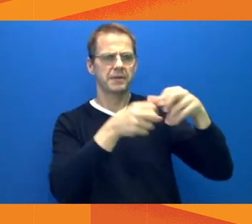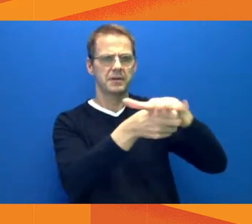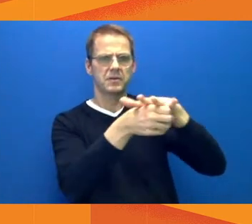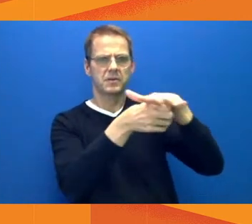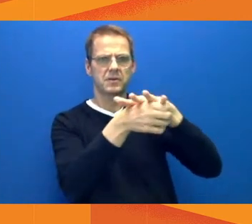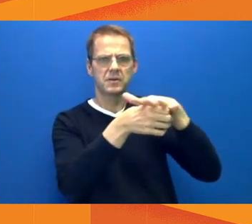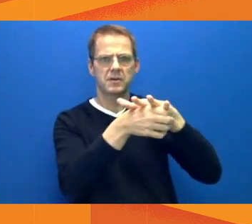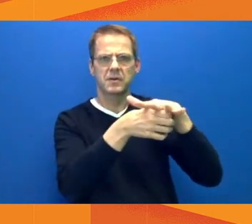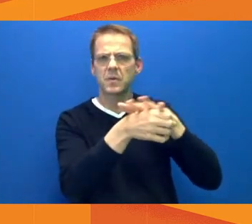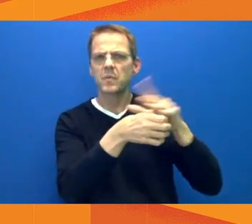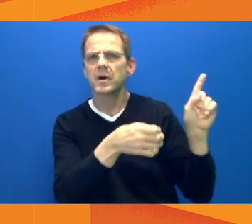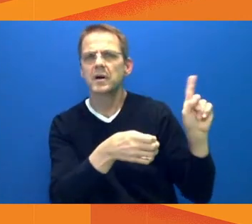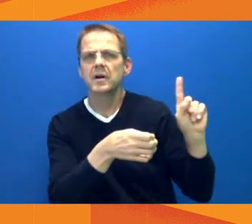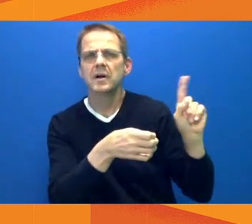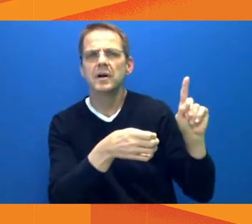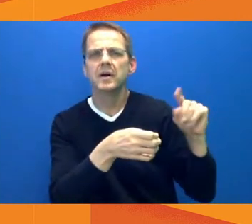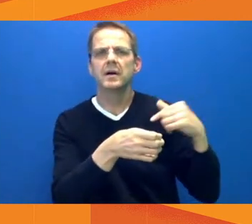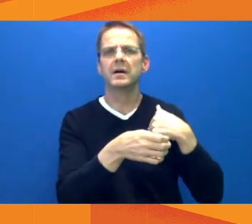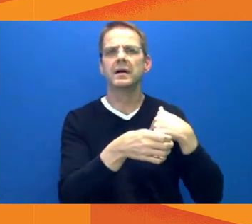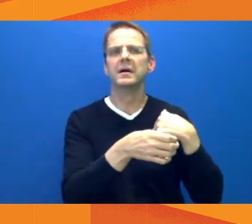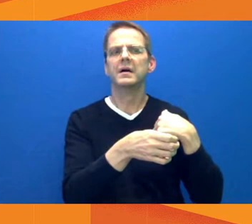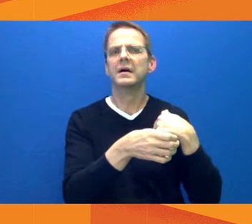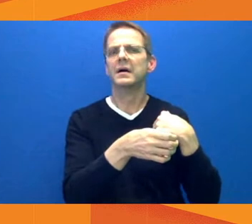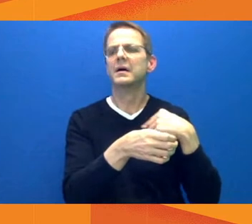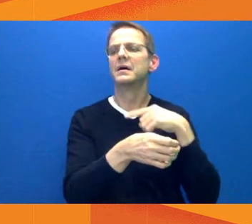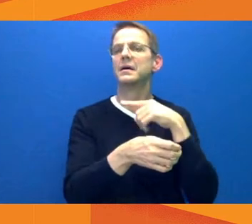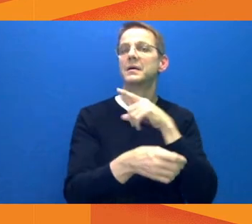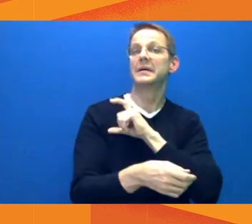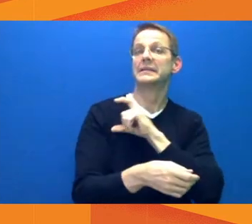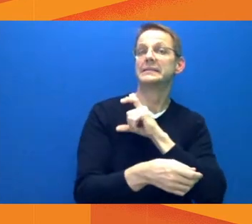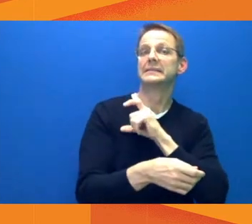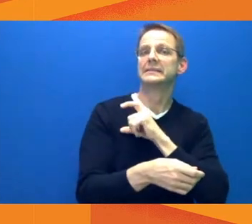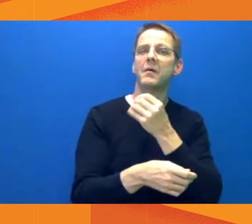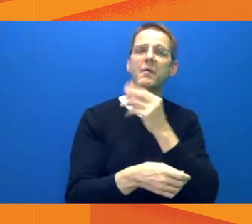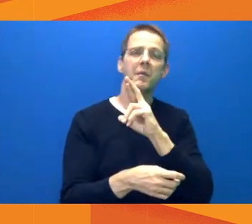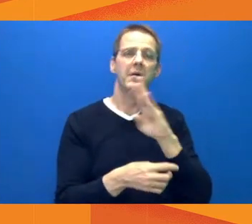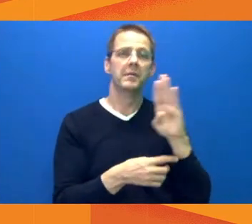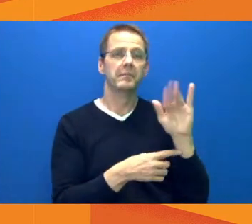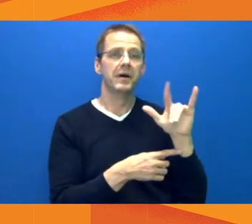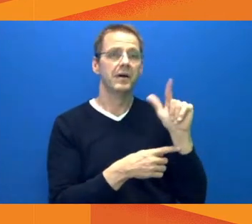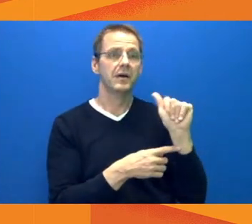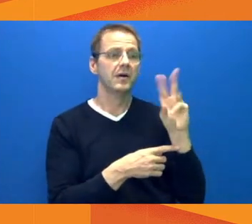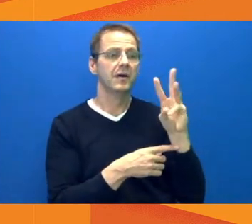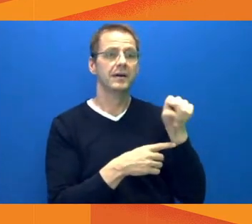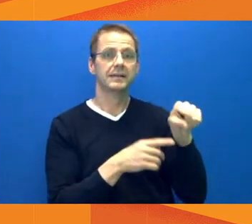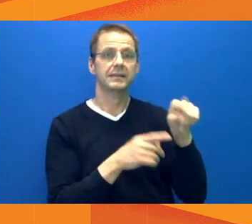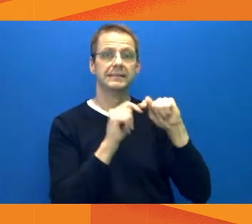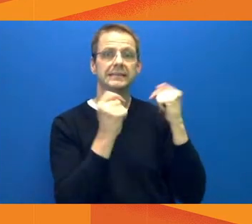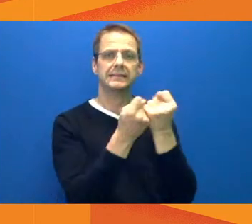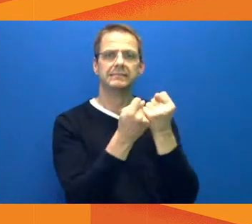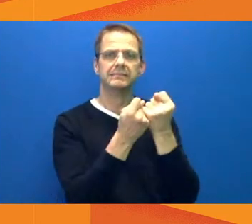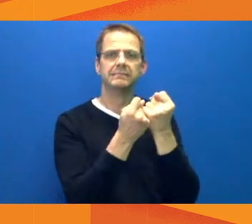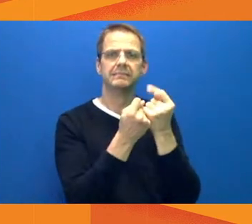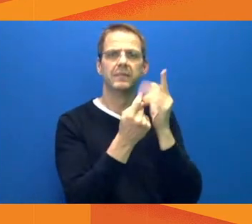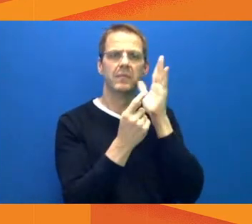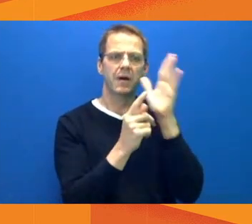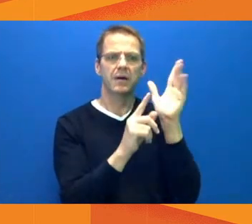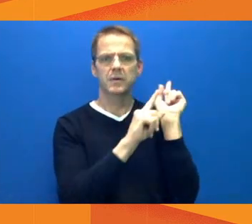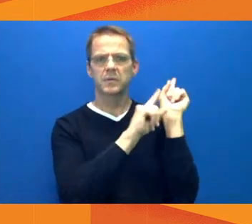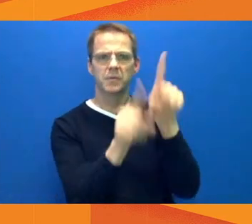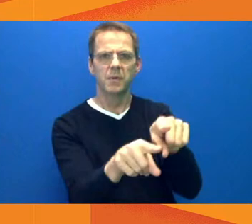us and allows those compliance teams to zero in on those locations that may be problematic. So we certainly heard in recent days about